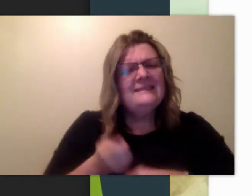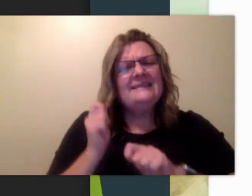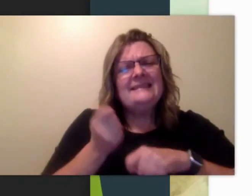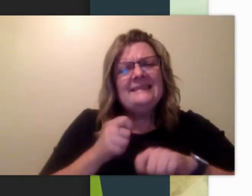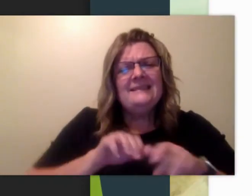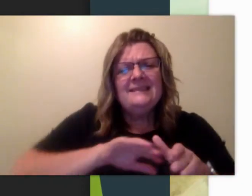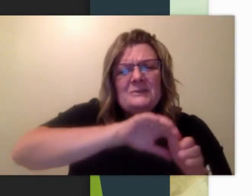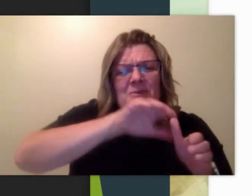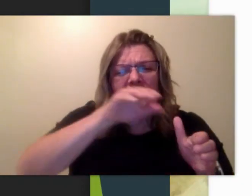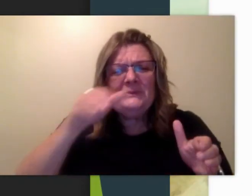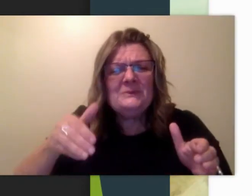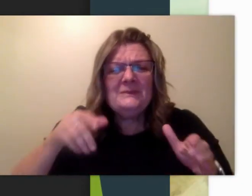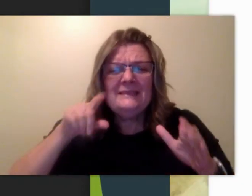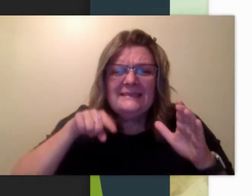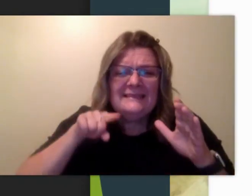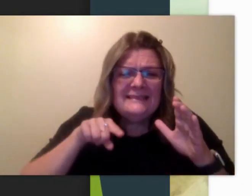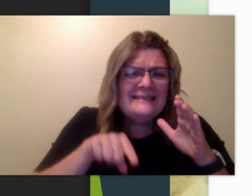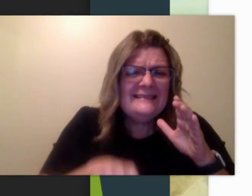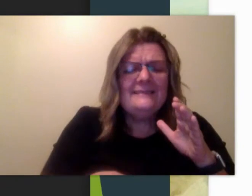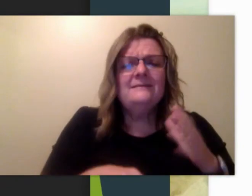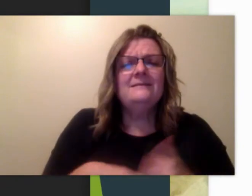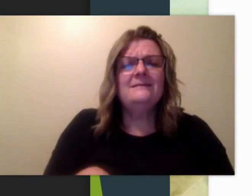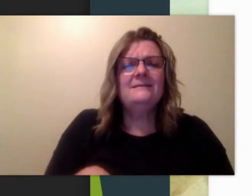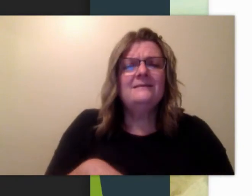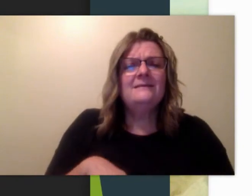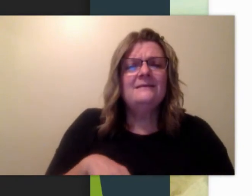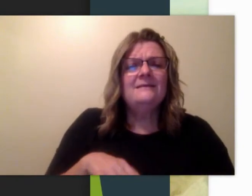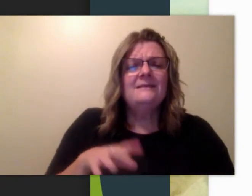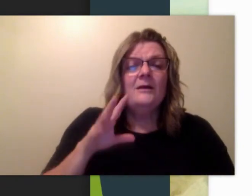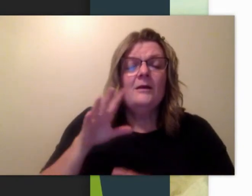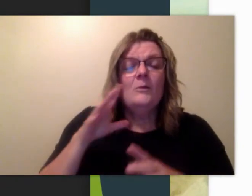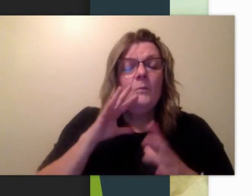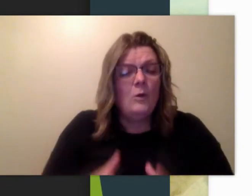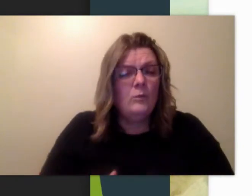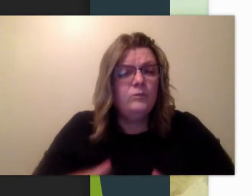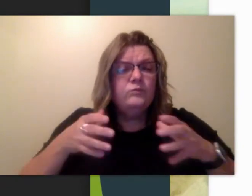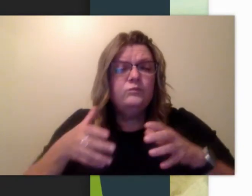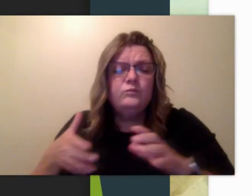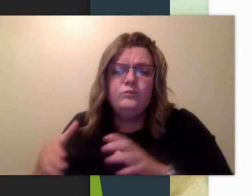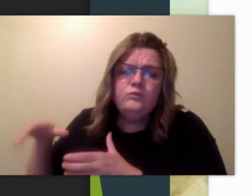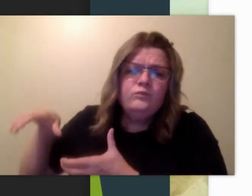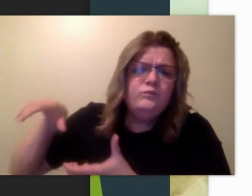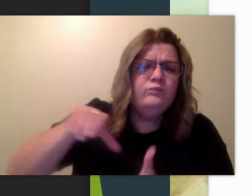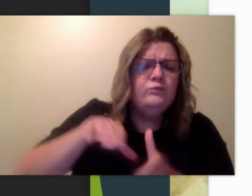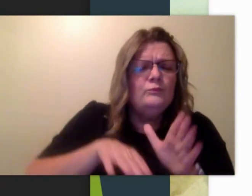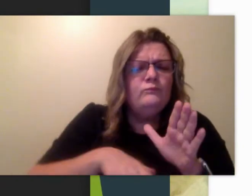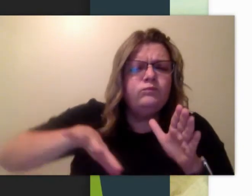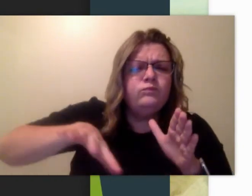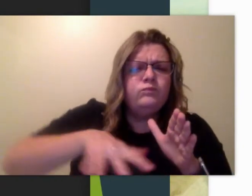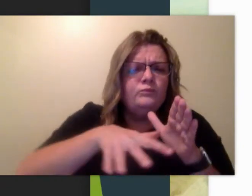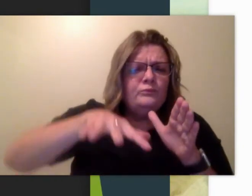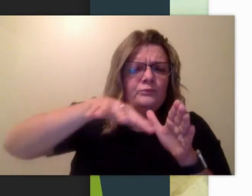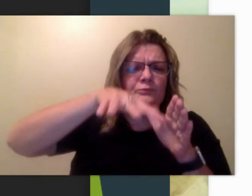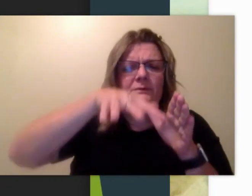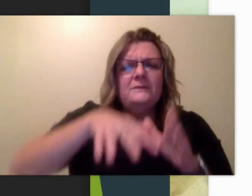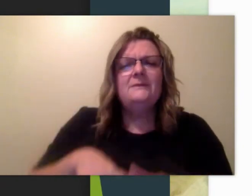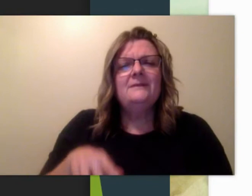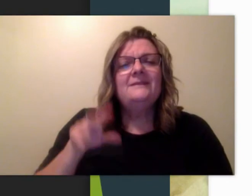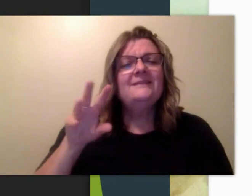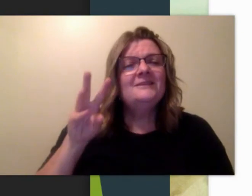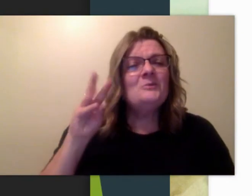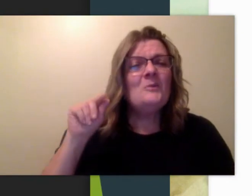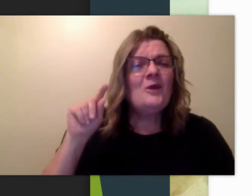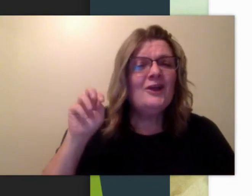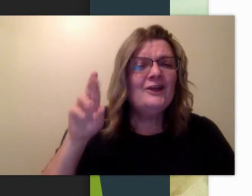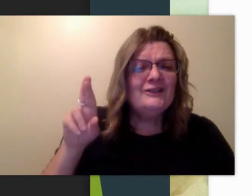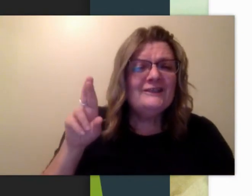Dig a tunnel. Dig a moat. Dump in water. Fill